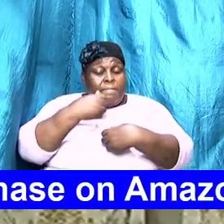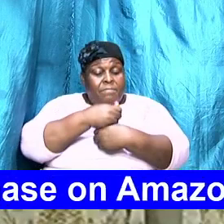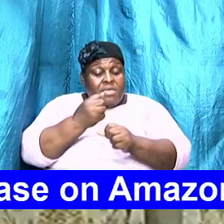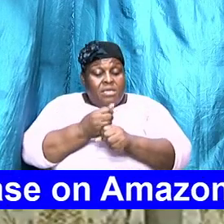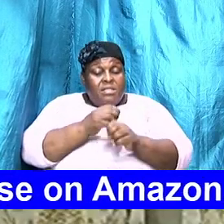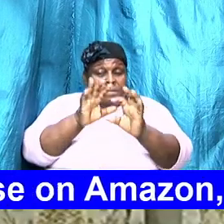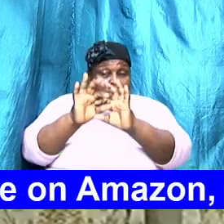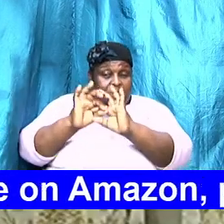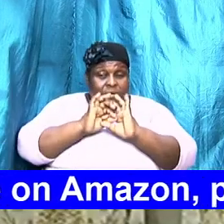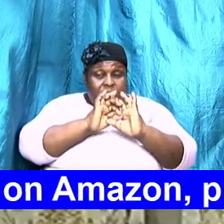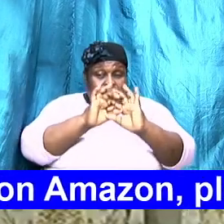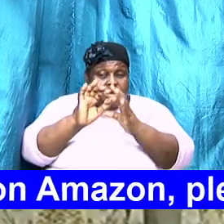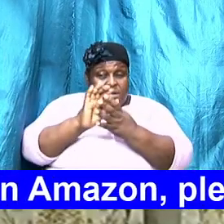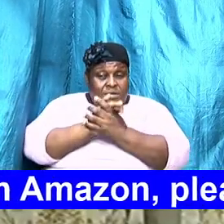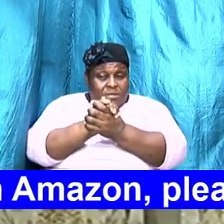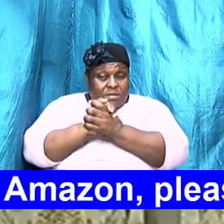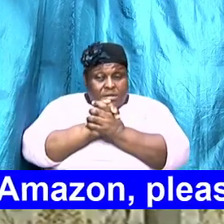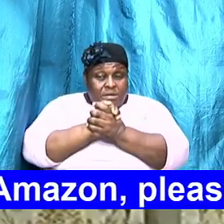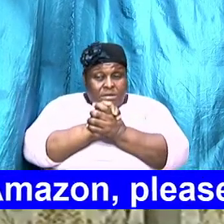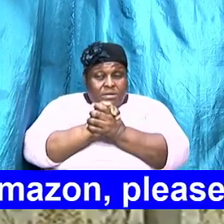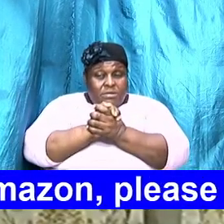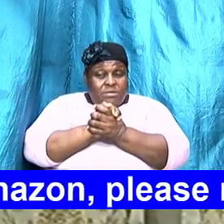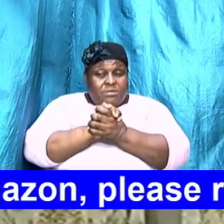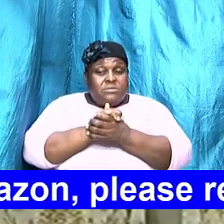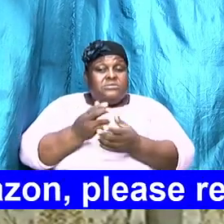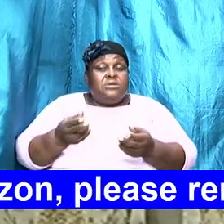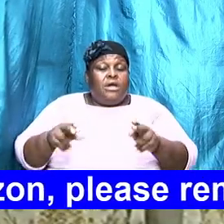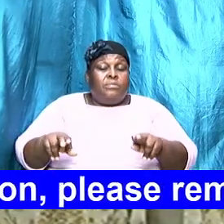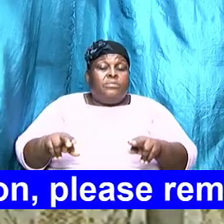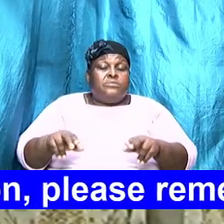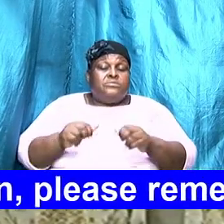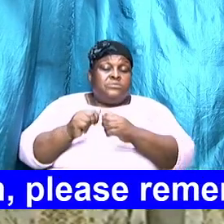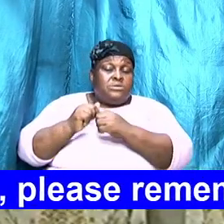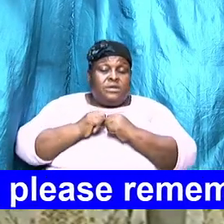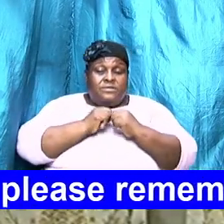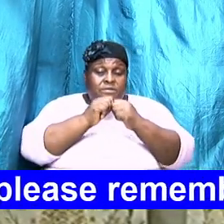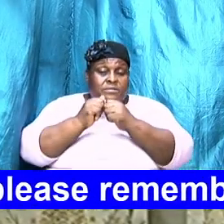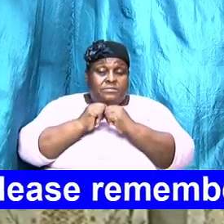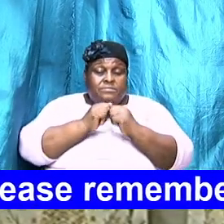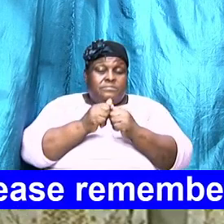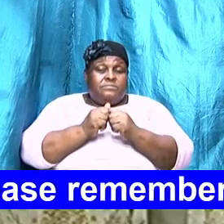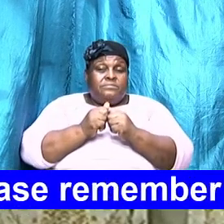together and that is why I am against so much